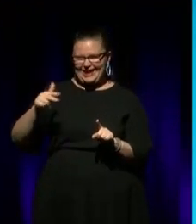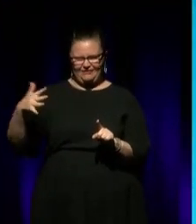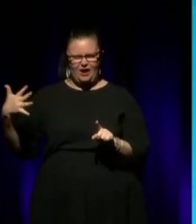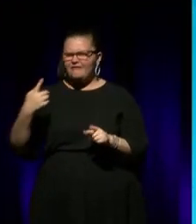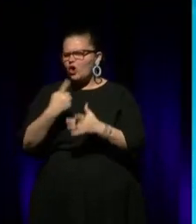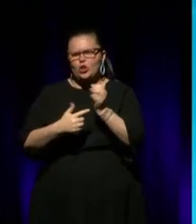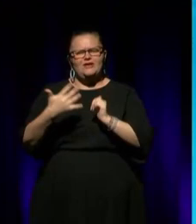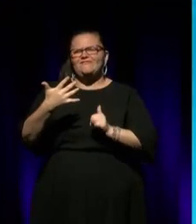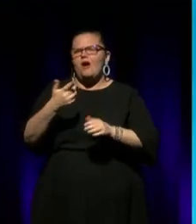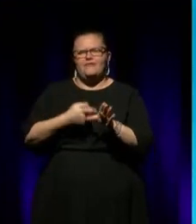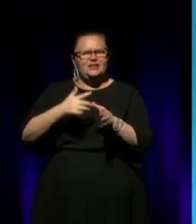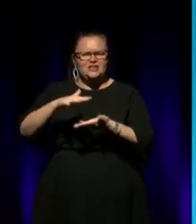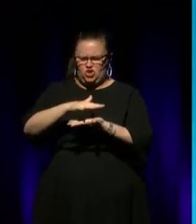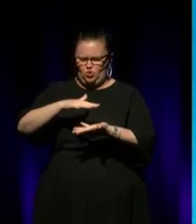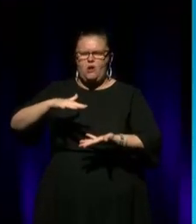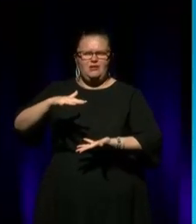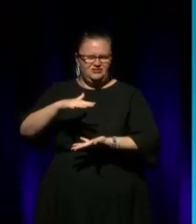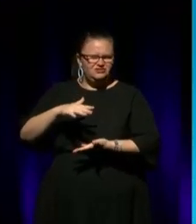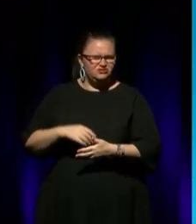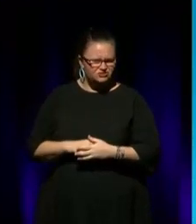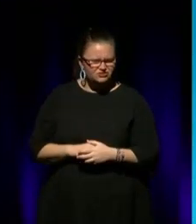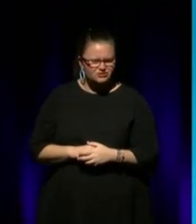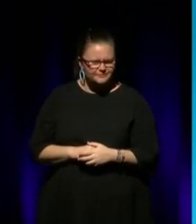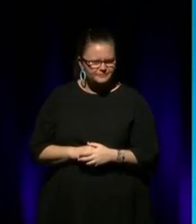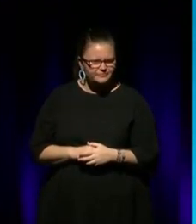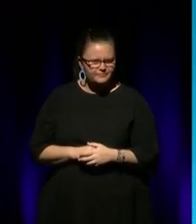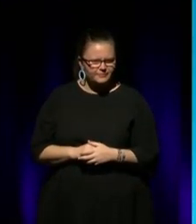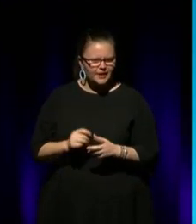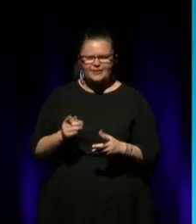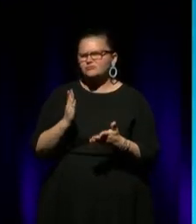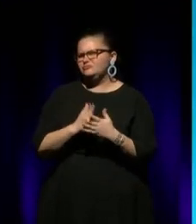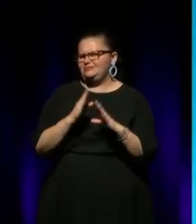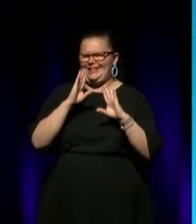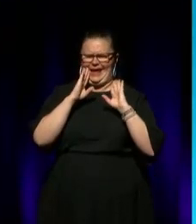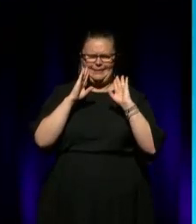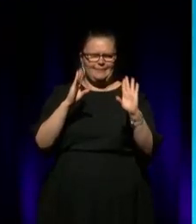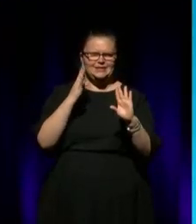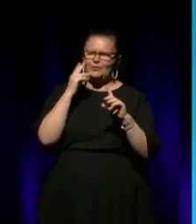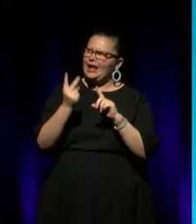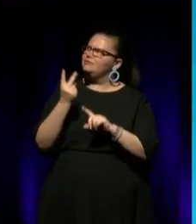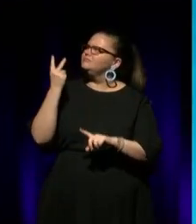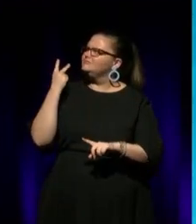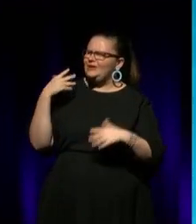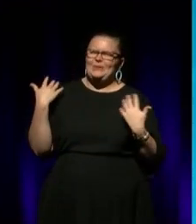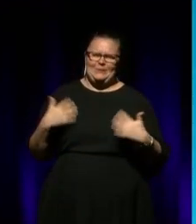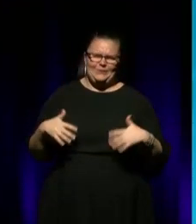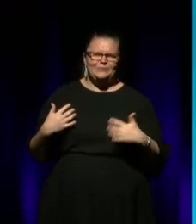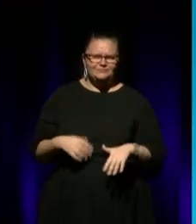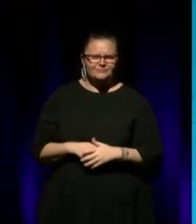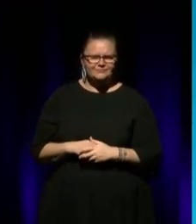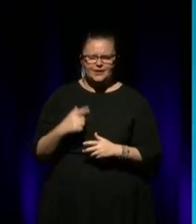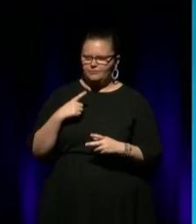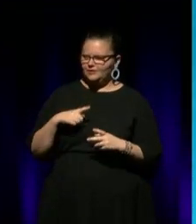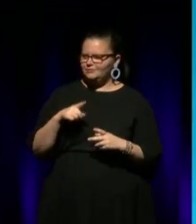the college and that was a stomping ground for... Quite incredible when I think about it. Quite profound. Because you hear the coming